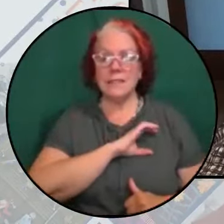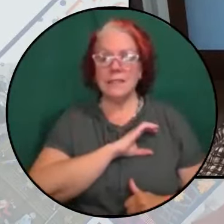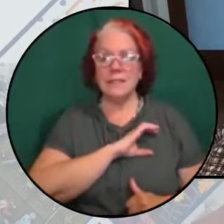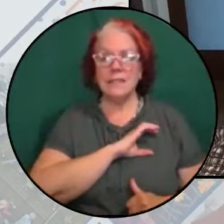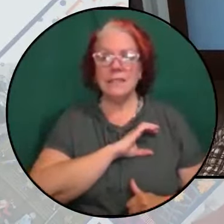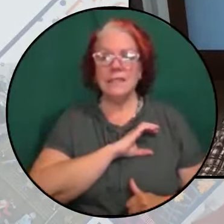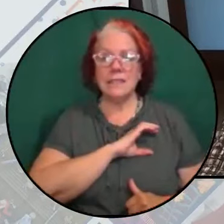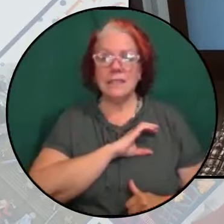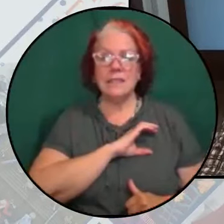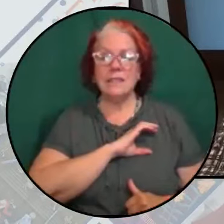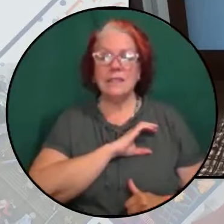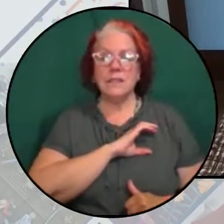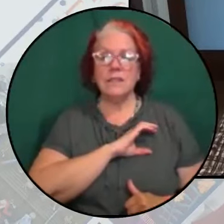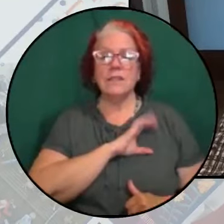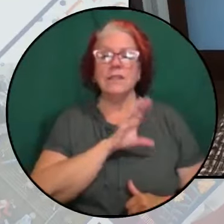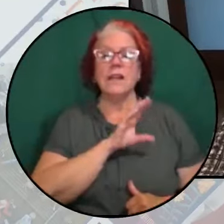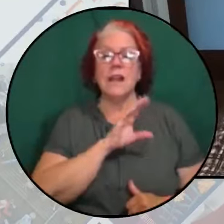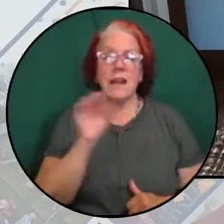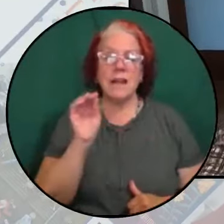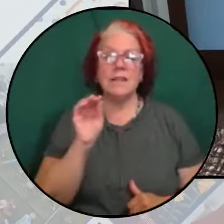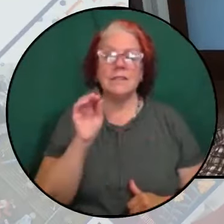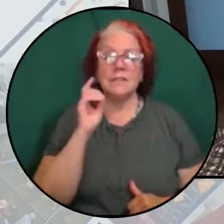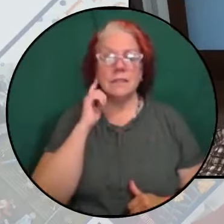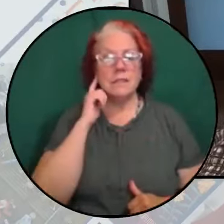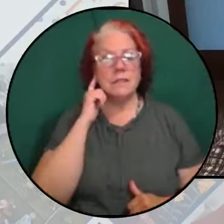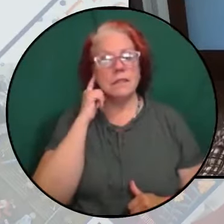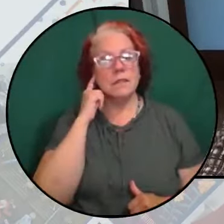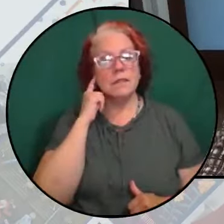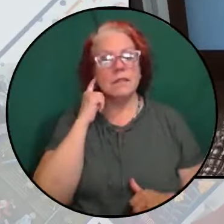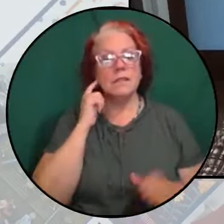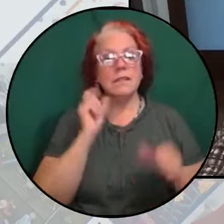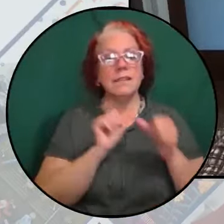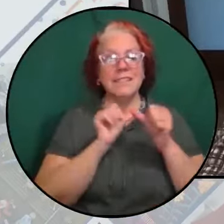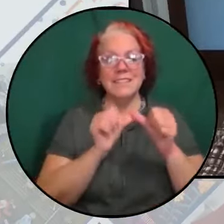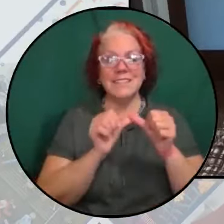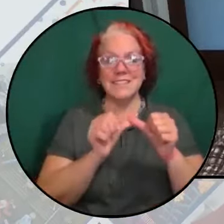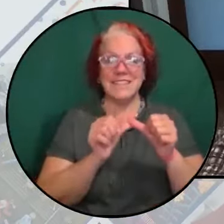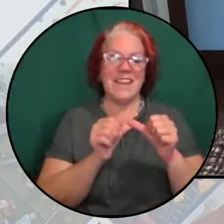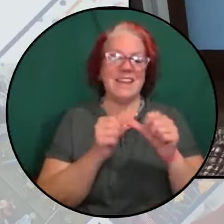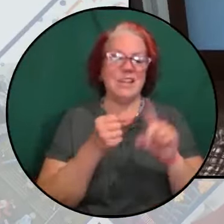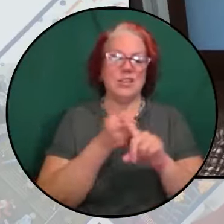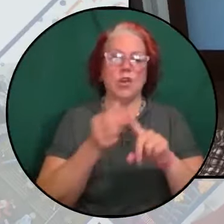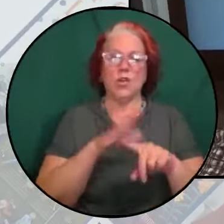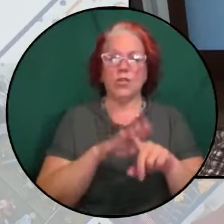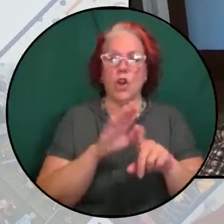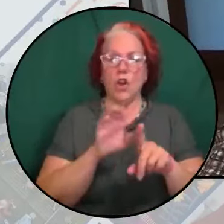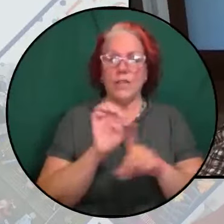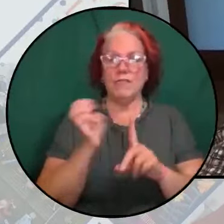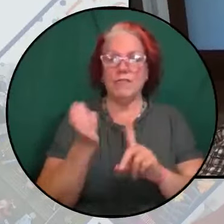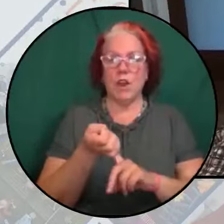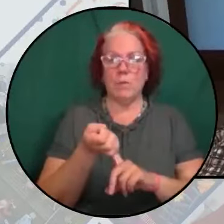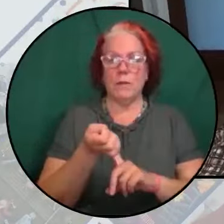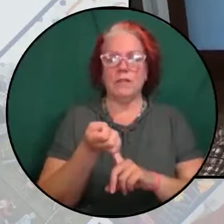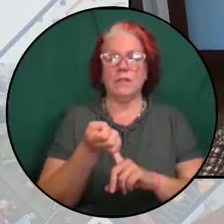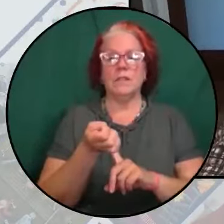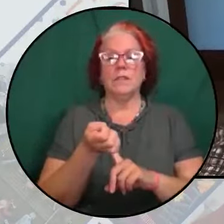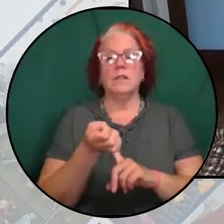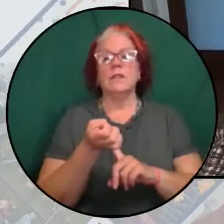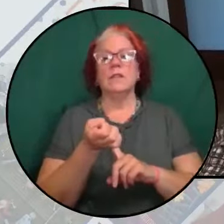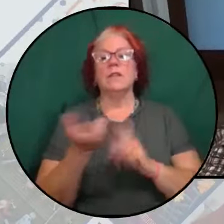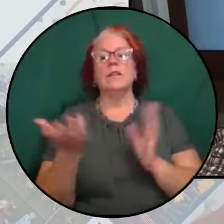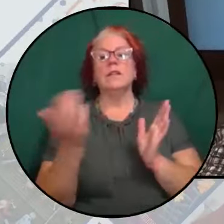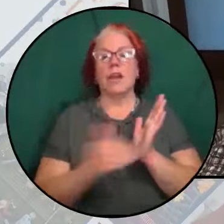as well as its sustained assaults on the environment that reproduce rather than